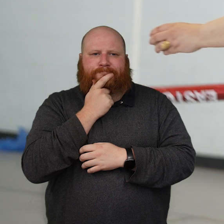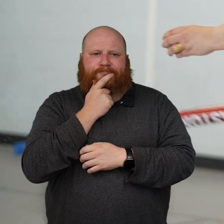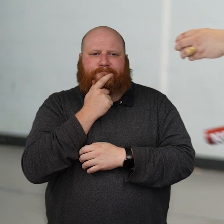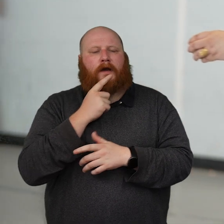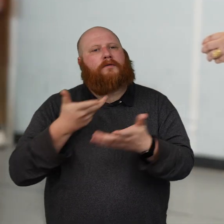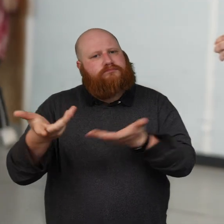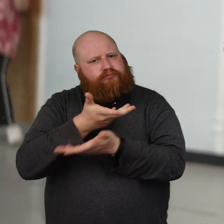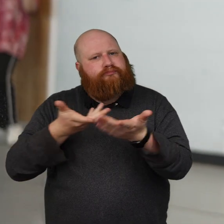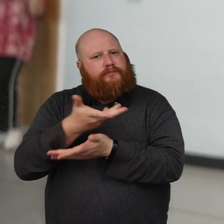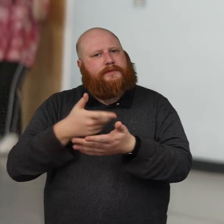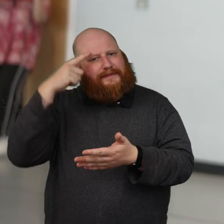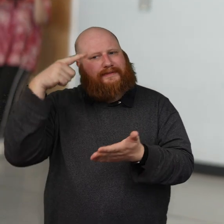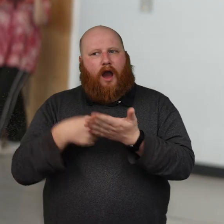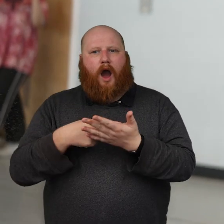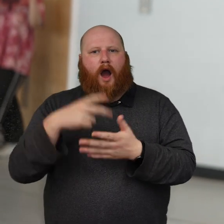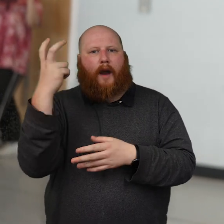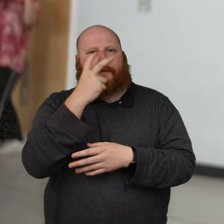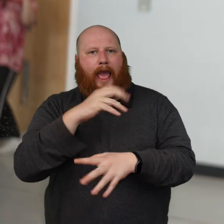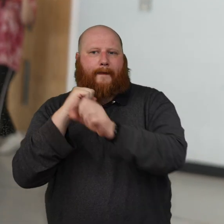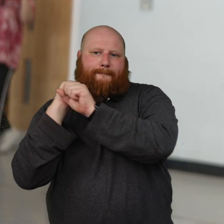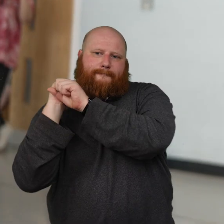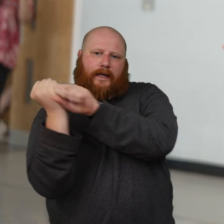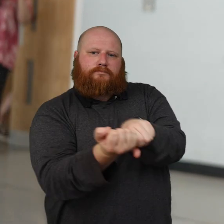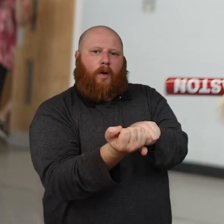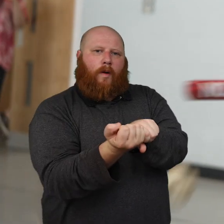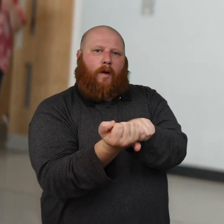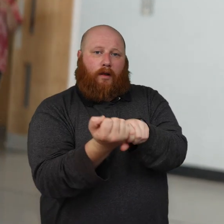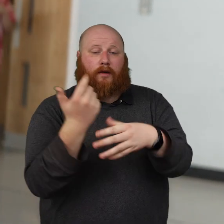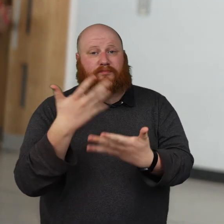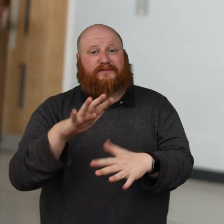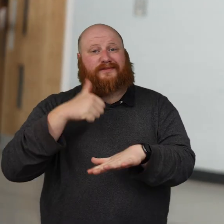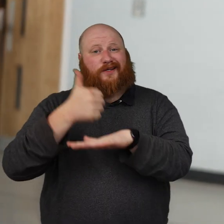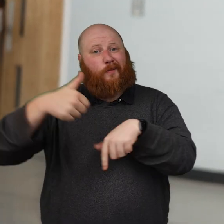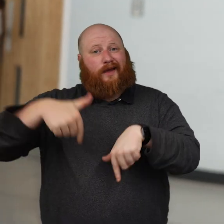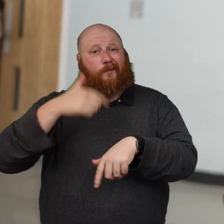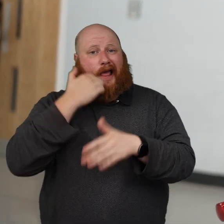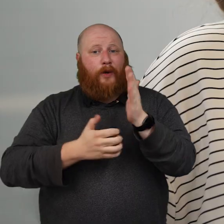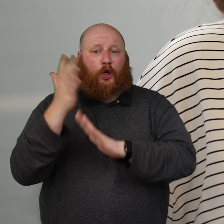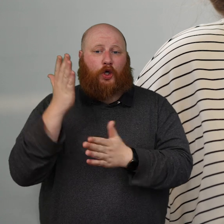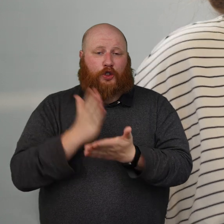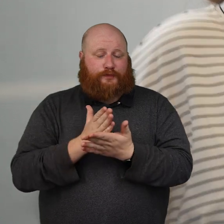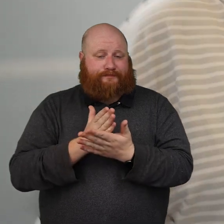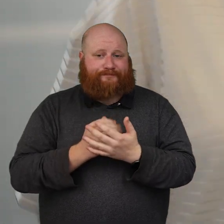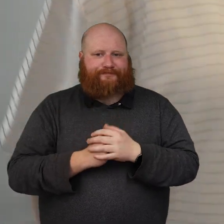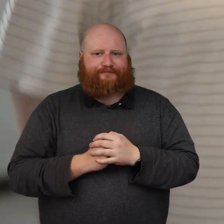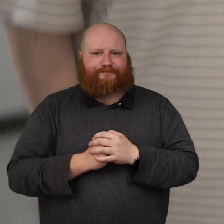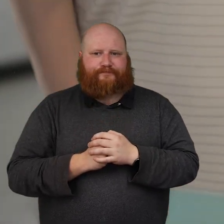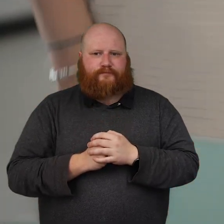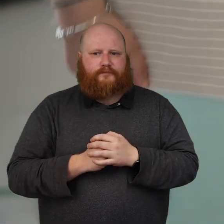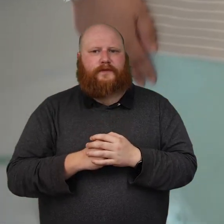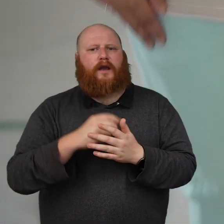The beauty of blind baseball is it's really similar to tennis. You're holding the ball in your hand, you hit it with the bat. As soon as you hit the ball